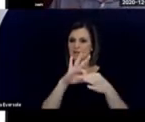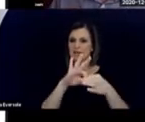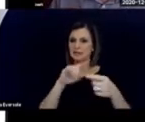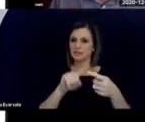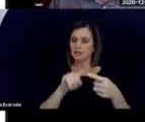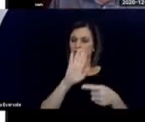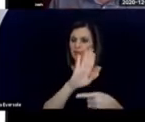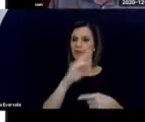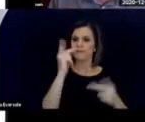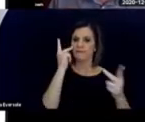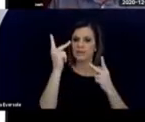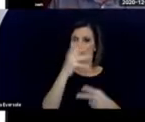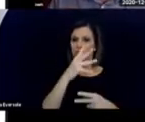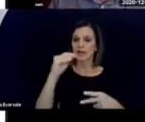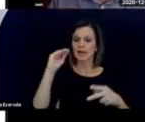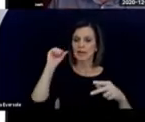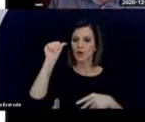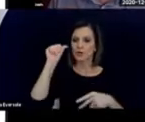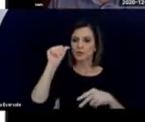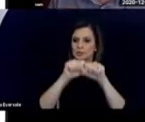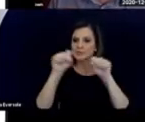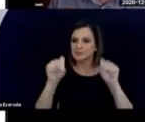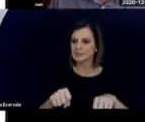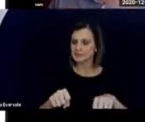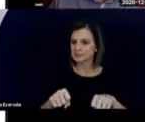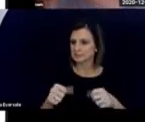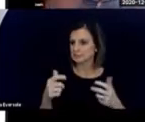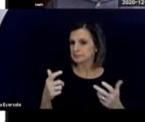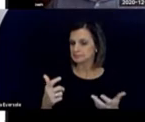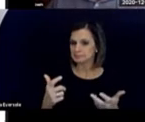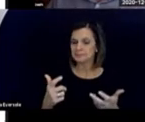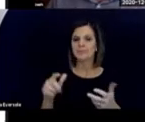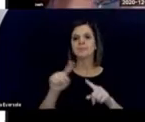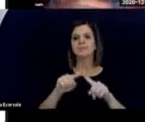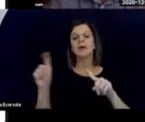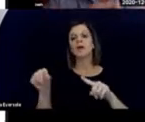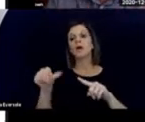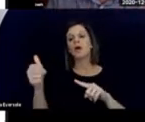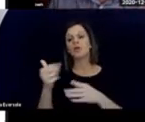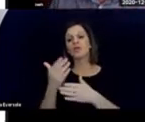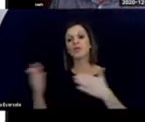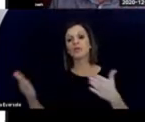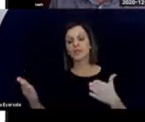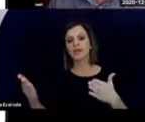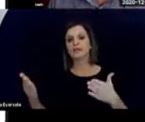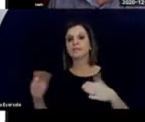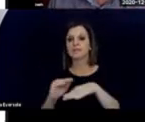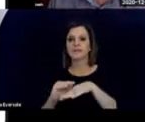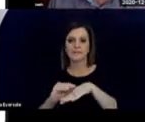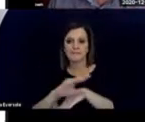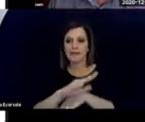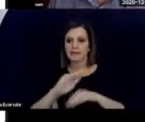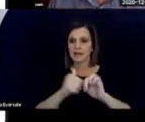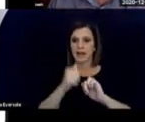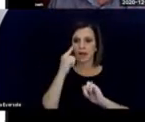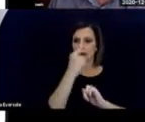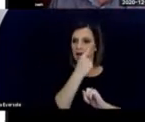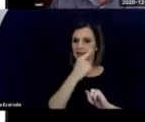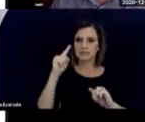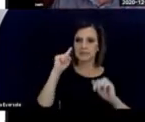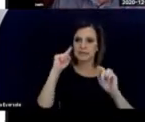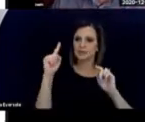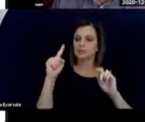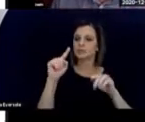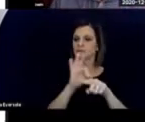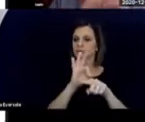connected to their visual and auditory systems, but other things impinge on the way their eyes and